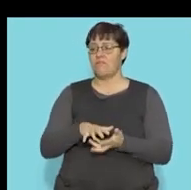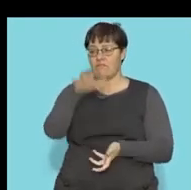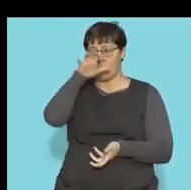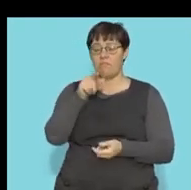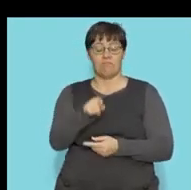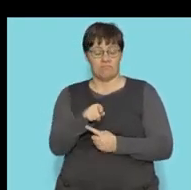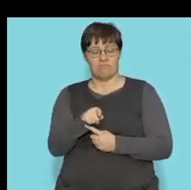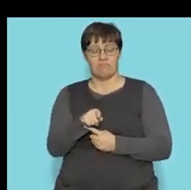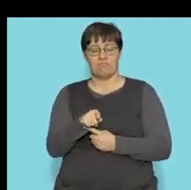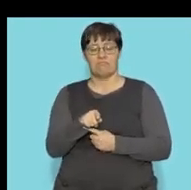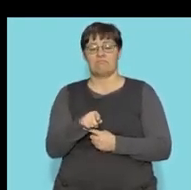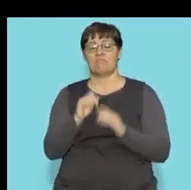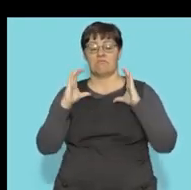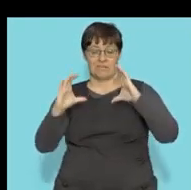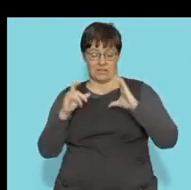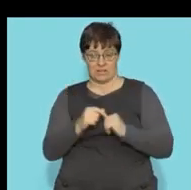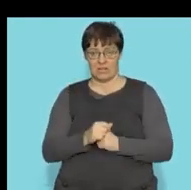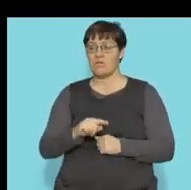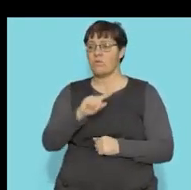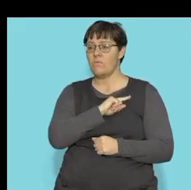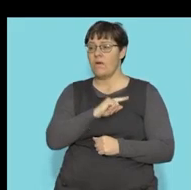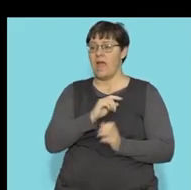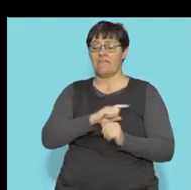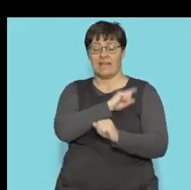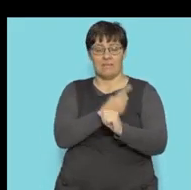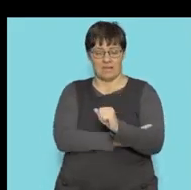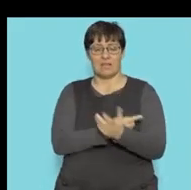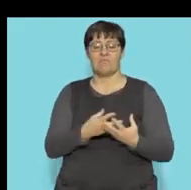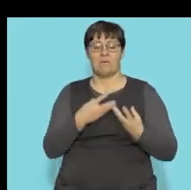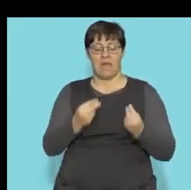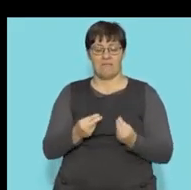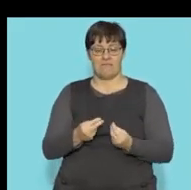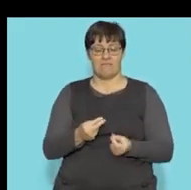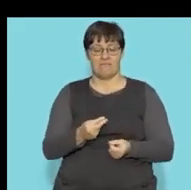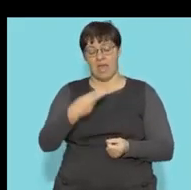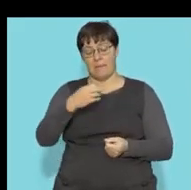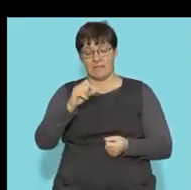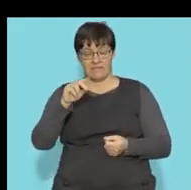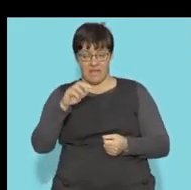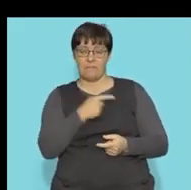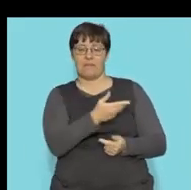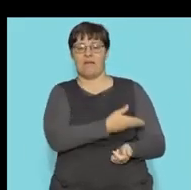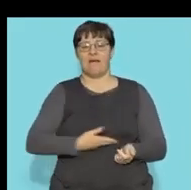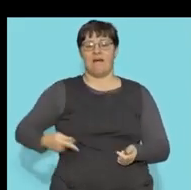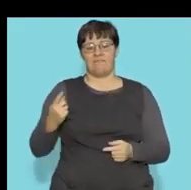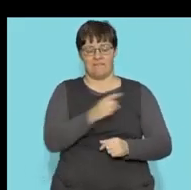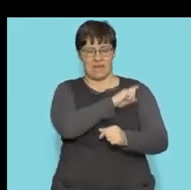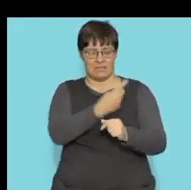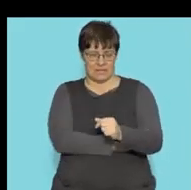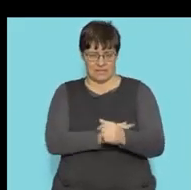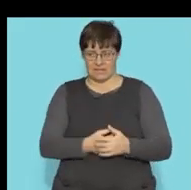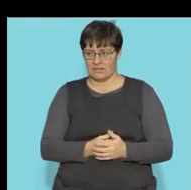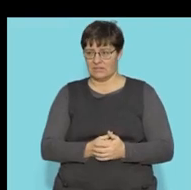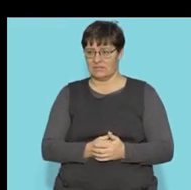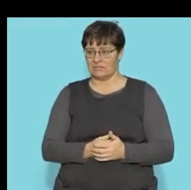But because if a sphere has a certain capacity, and I'm now taking a hemisphere, that is half of the capacity